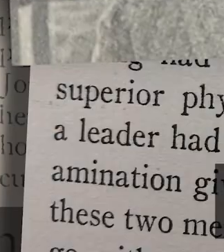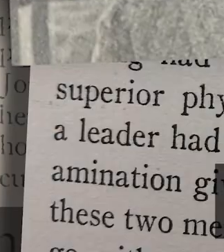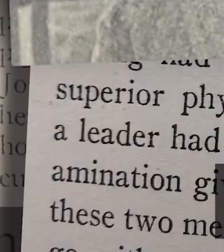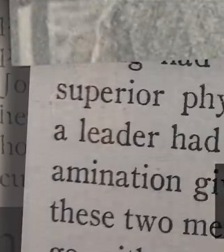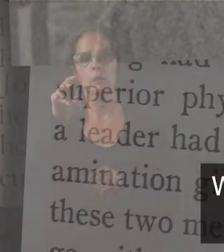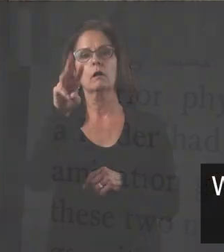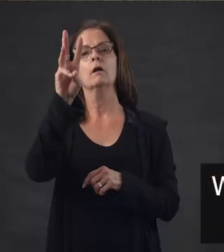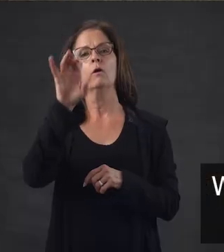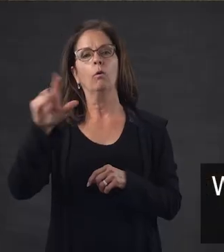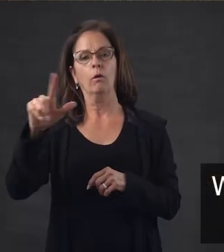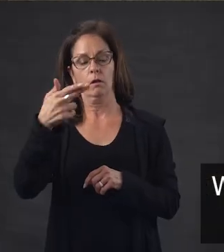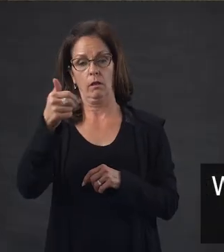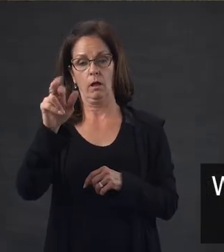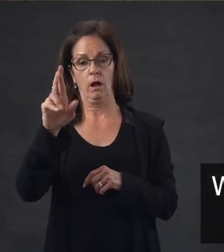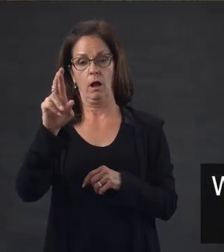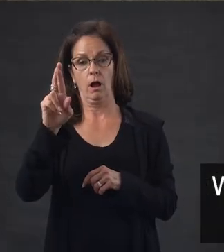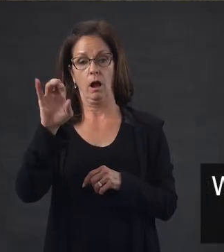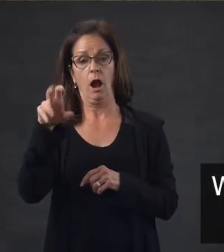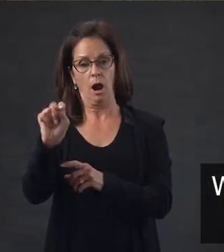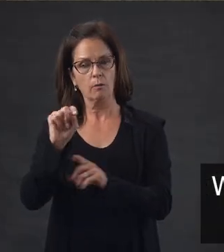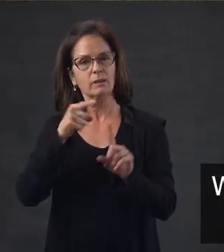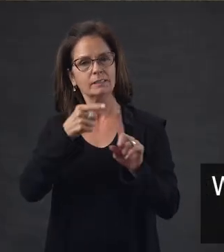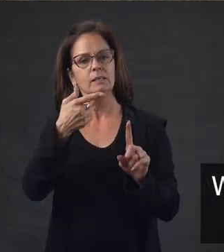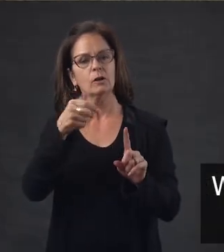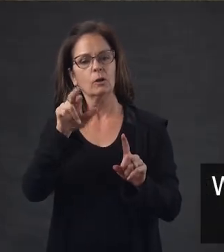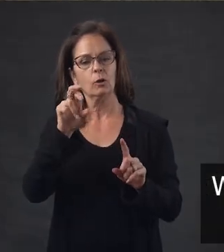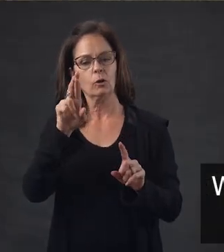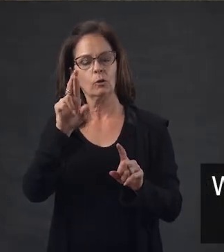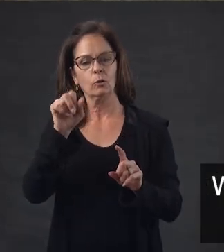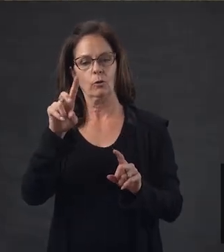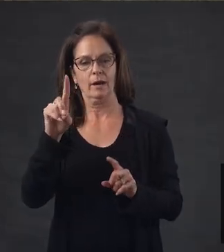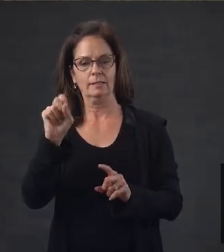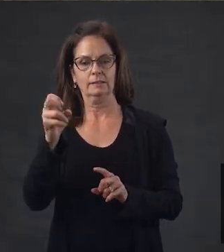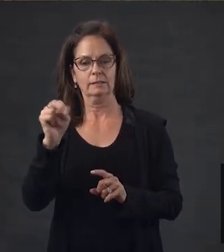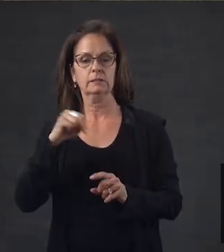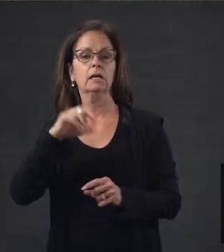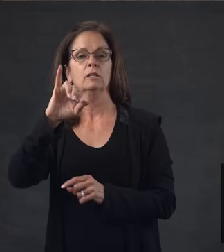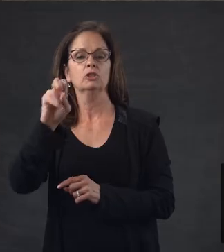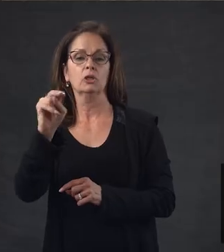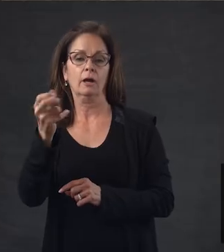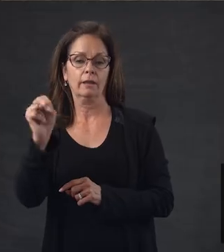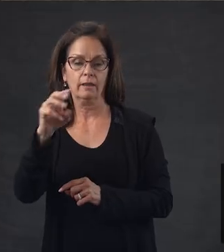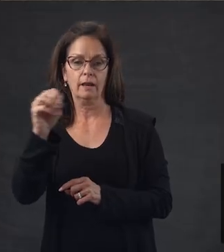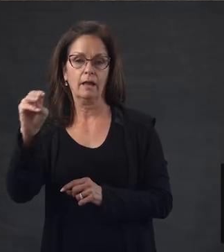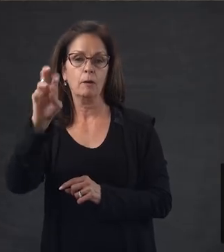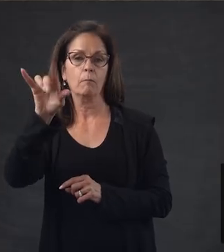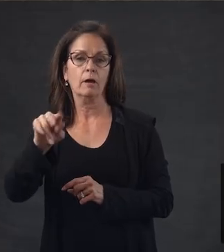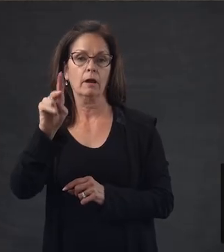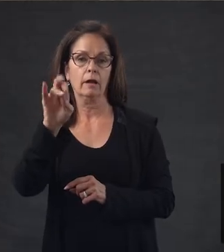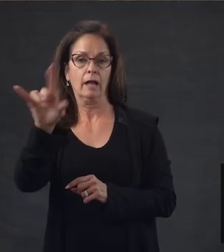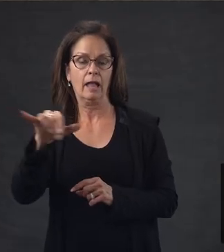and Mr. Harbert. Will was the grandson of Jonathan and Mary Kennedy, and the son of printing teacher Hugh Harbert.